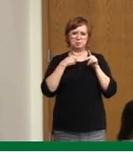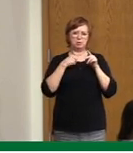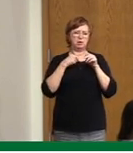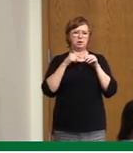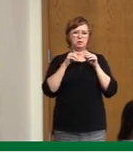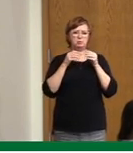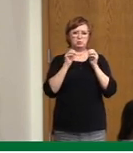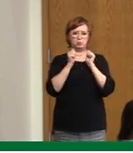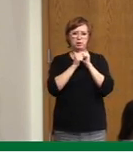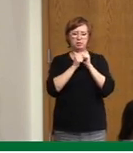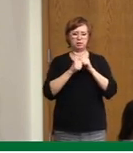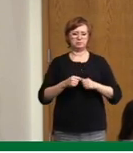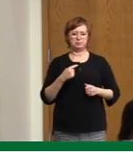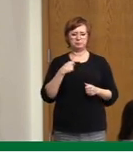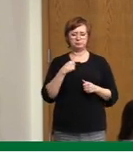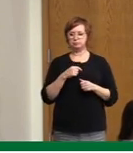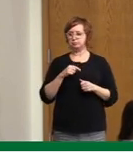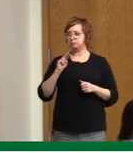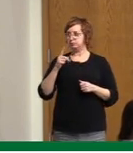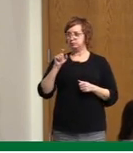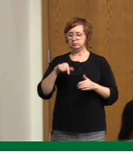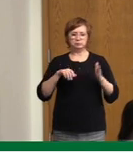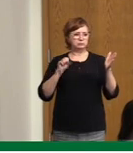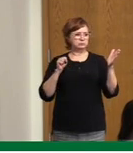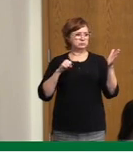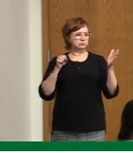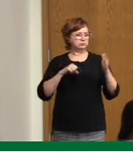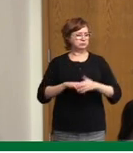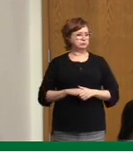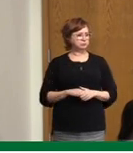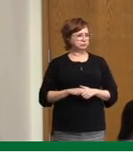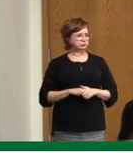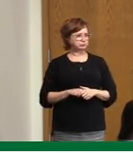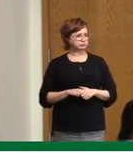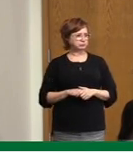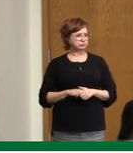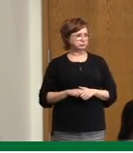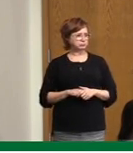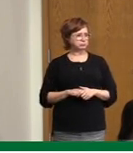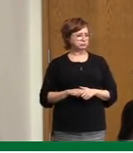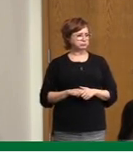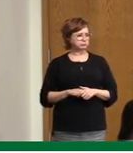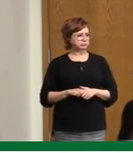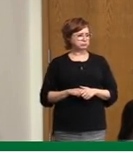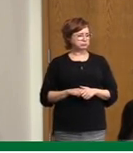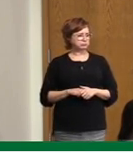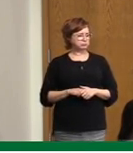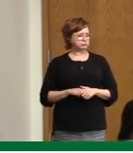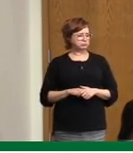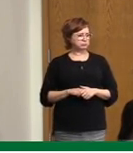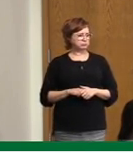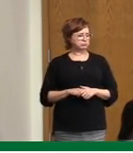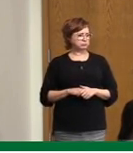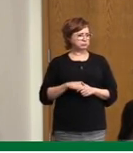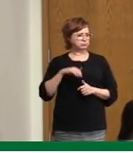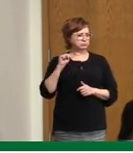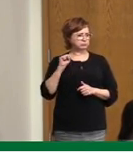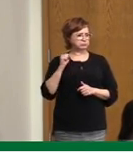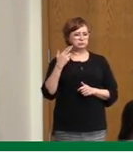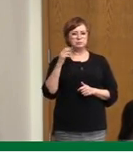drive that down. Follow-up question, Lynn? Yeah, like this, the SHA sent a letter to a lot of the physicians